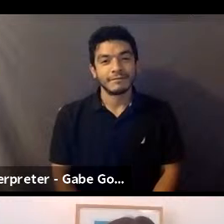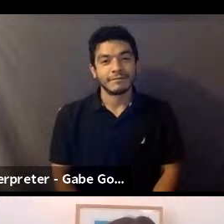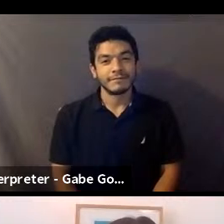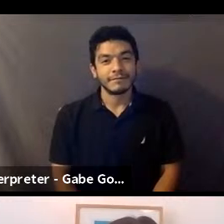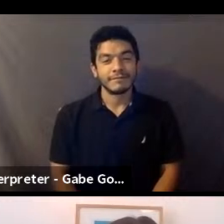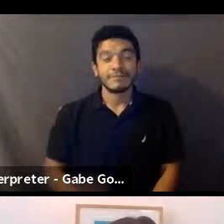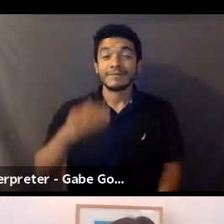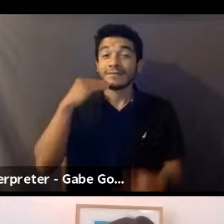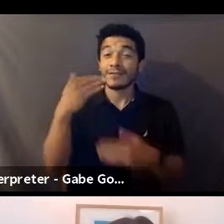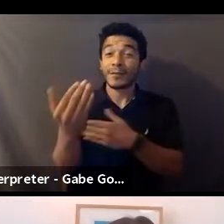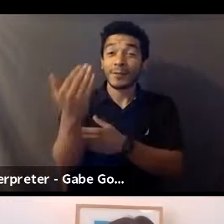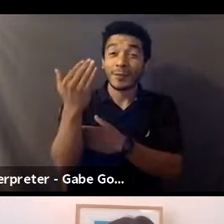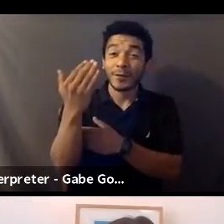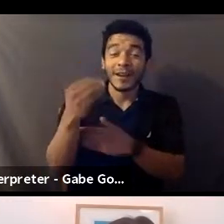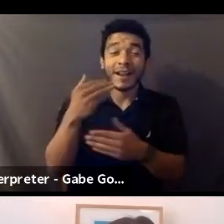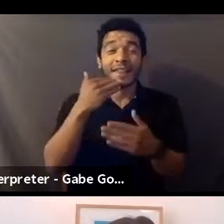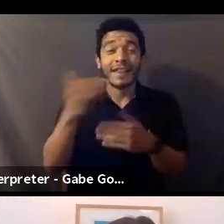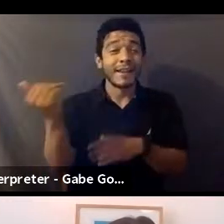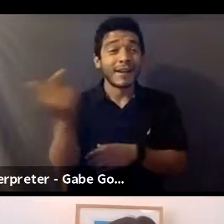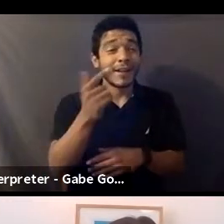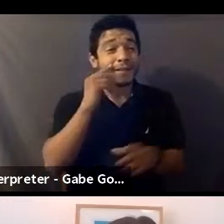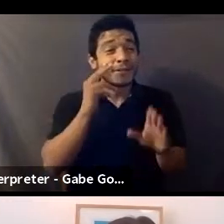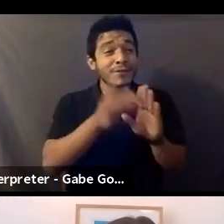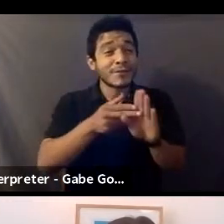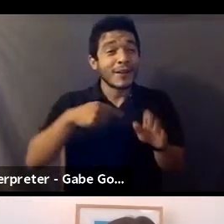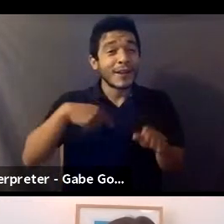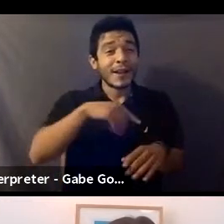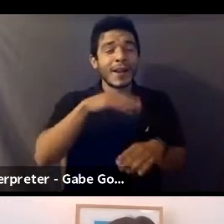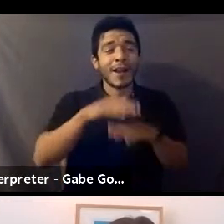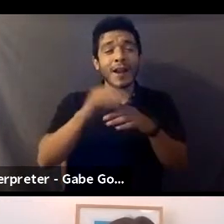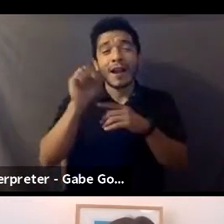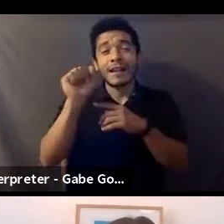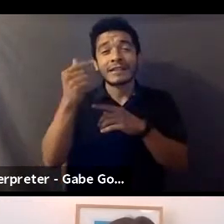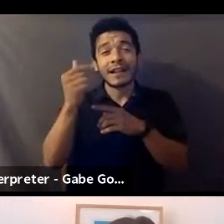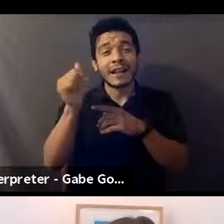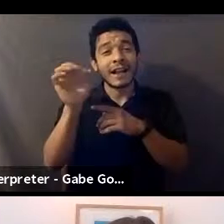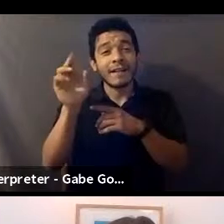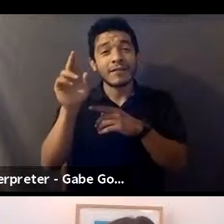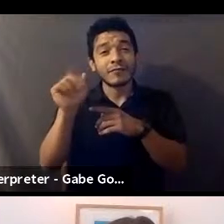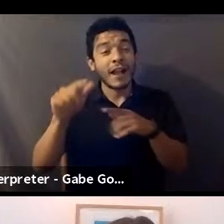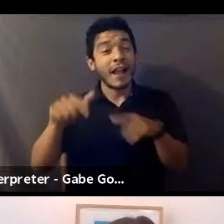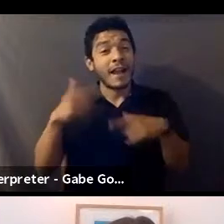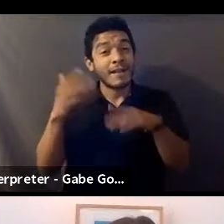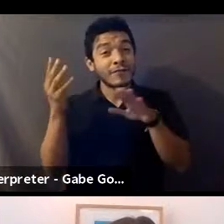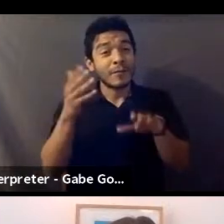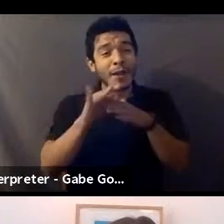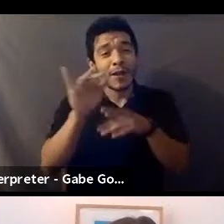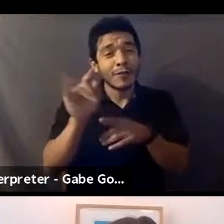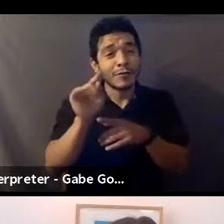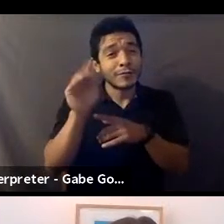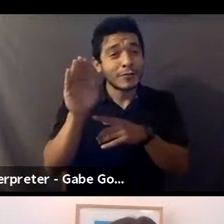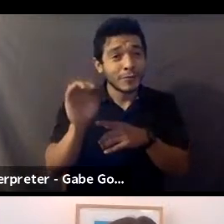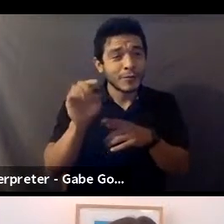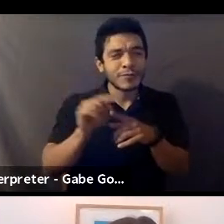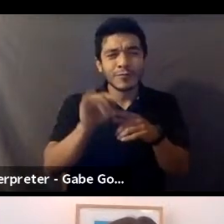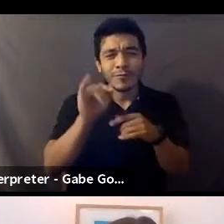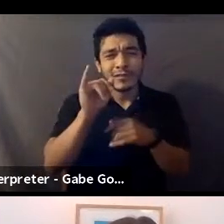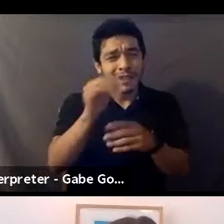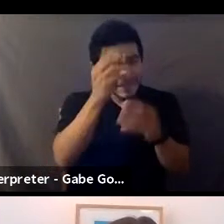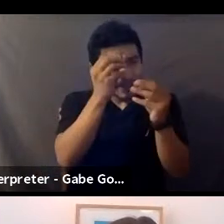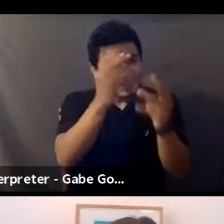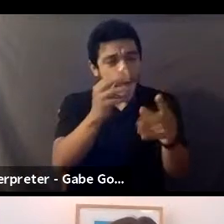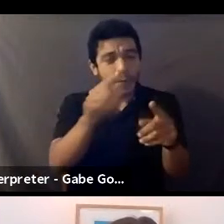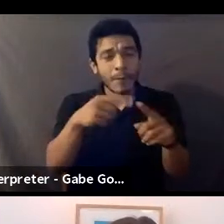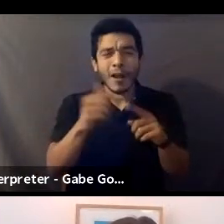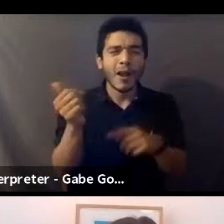Good morning, and thank you for joining us on this SAG-EFTER live stream on YouTube. To stay informed about all of our live stream and video